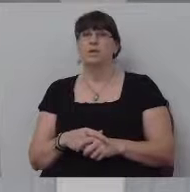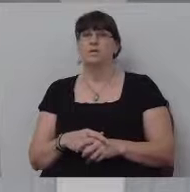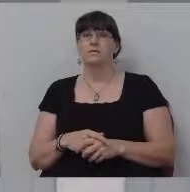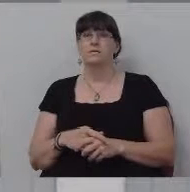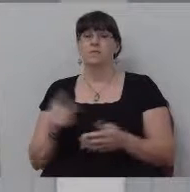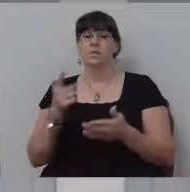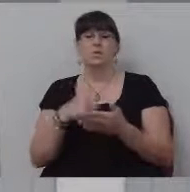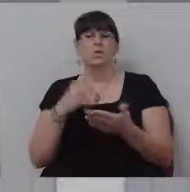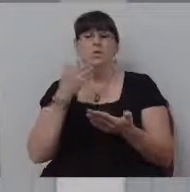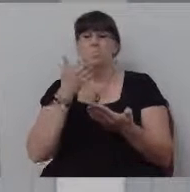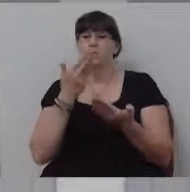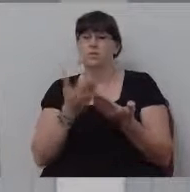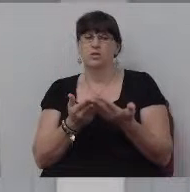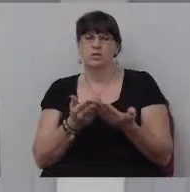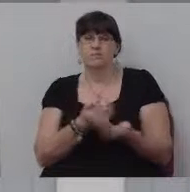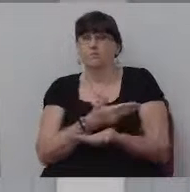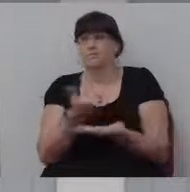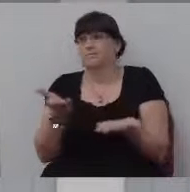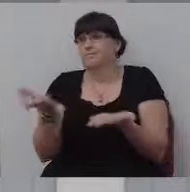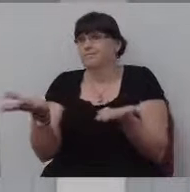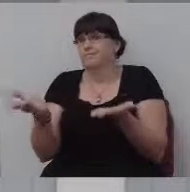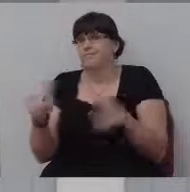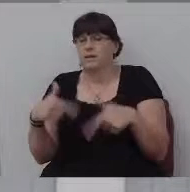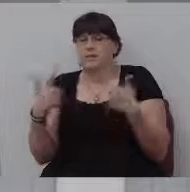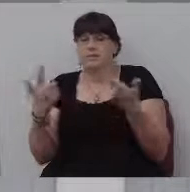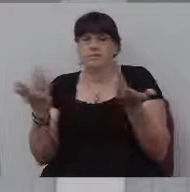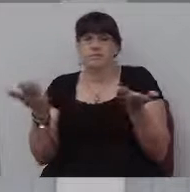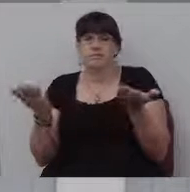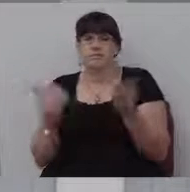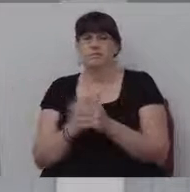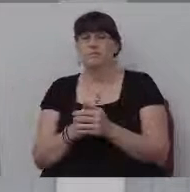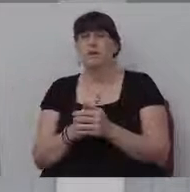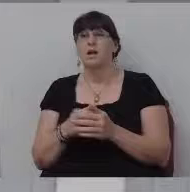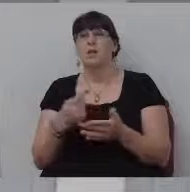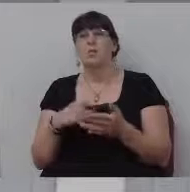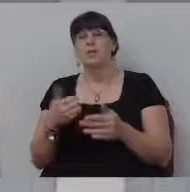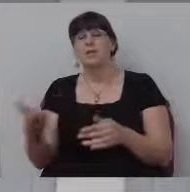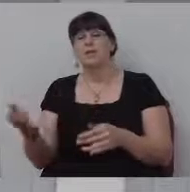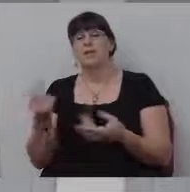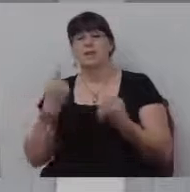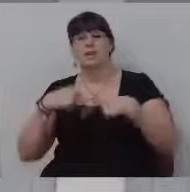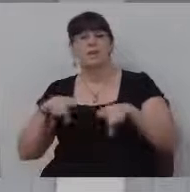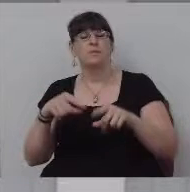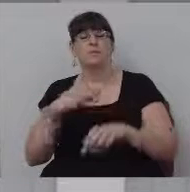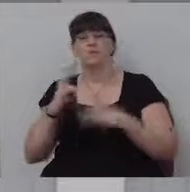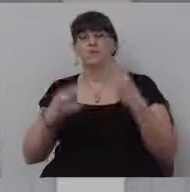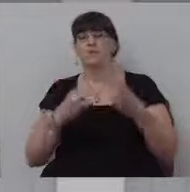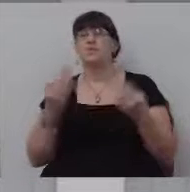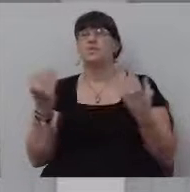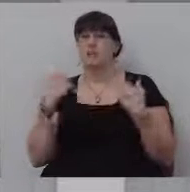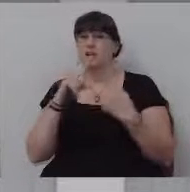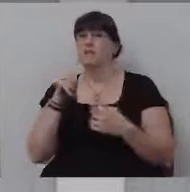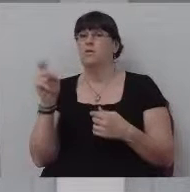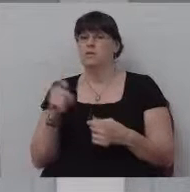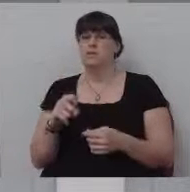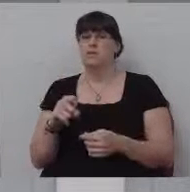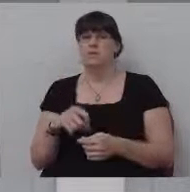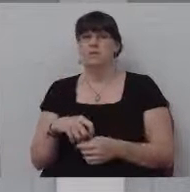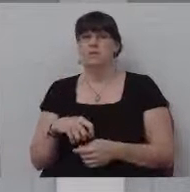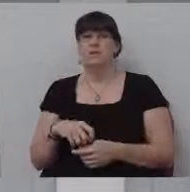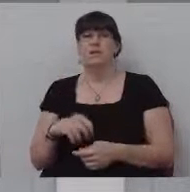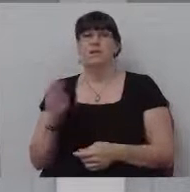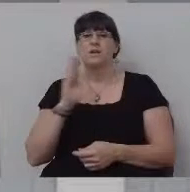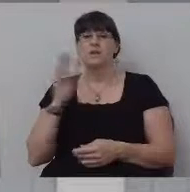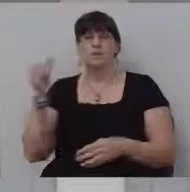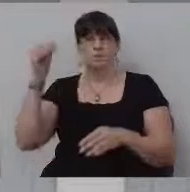question what good is all of this. You look around what things that are going on in the world. You're going to have questions. The devil's going to put some questions in your